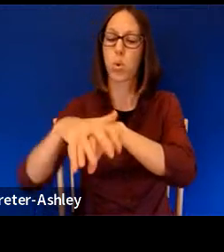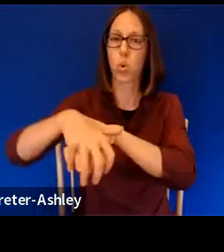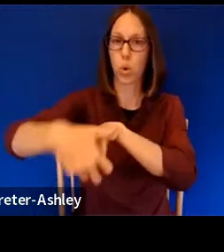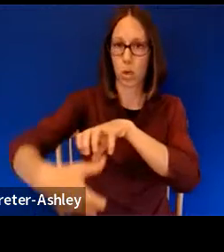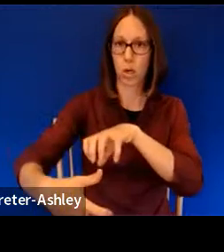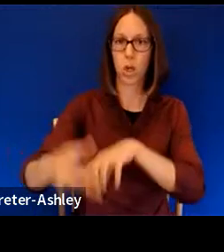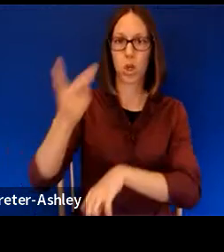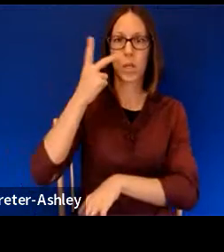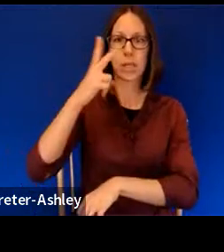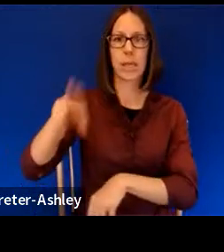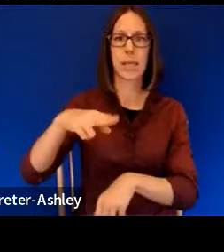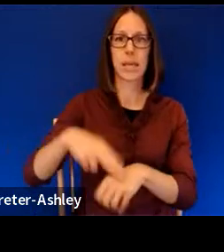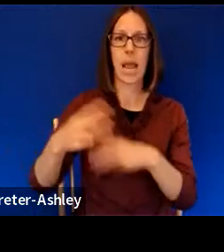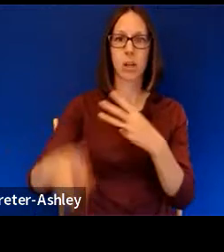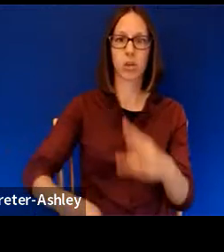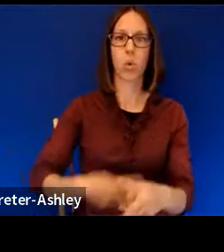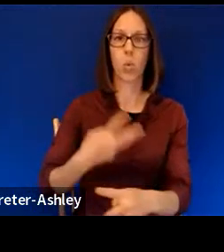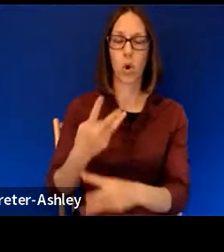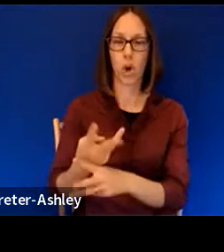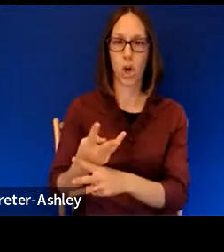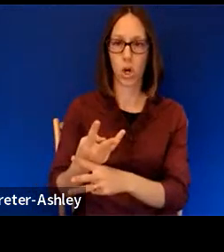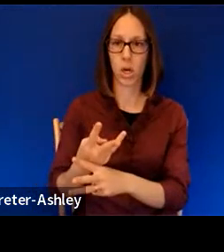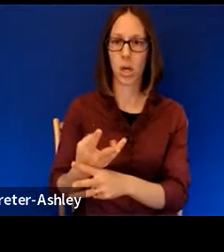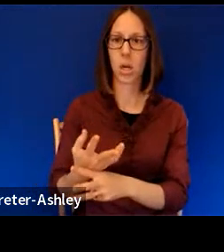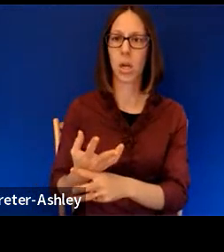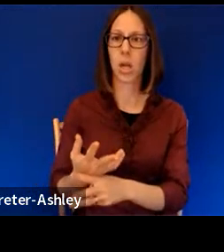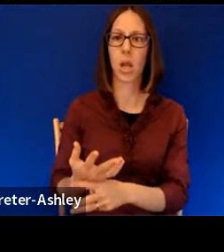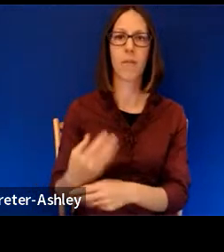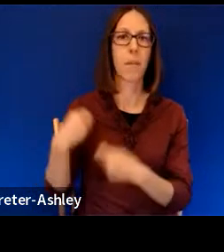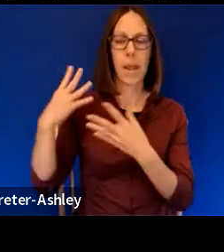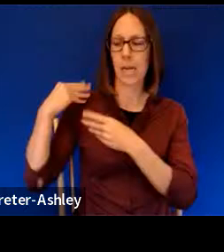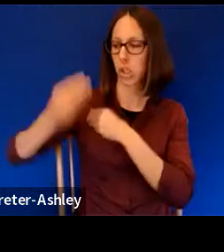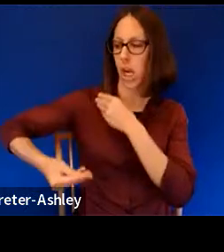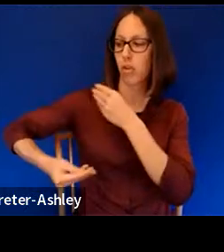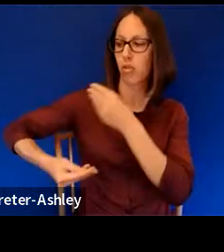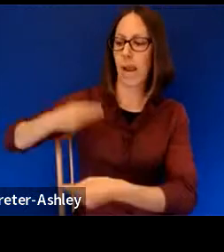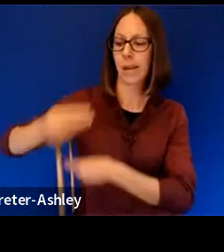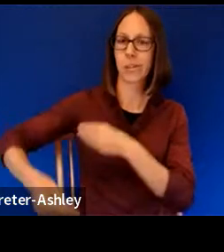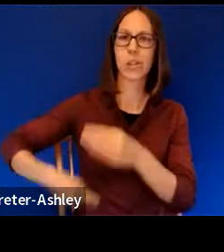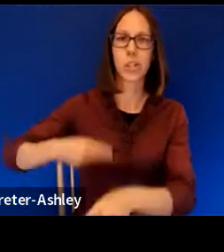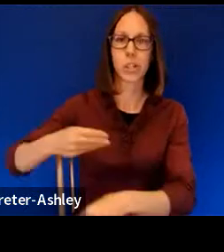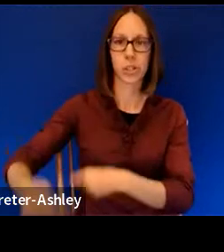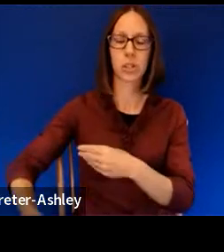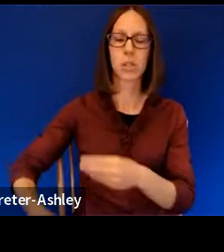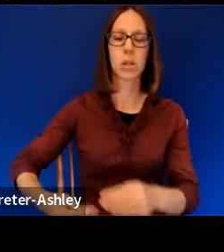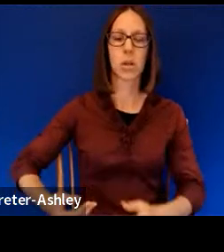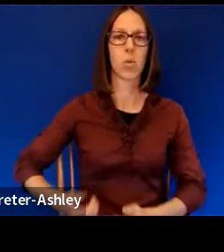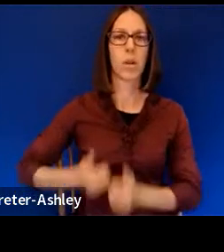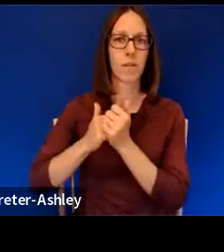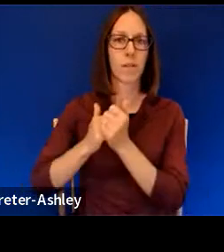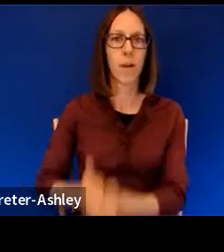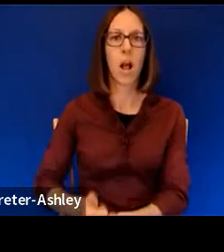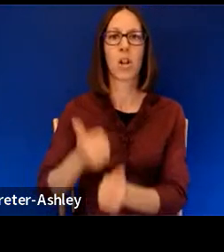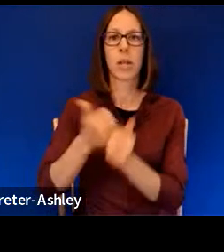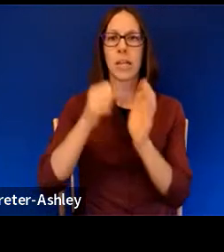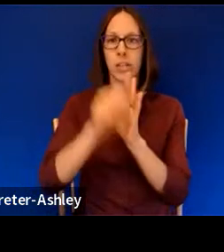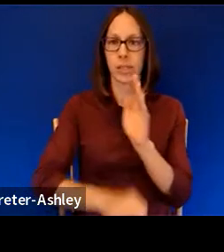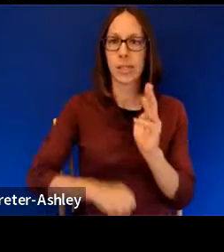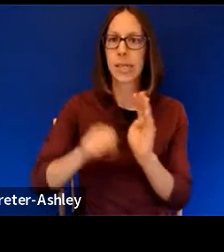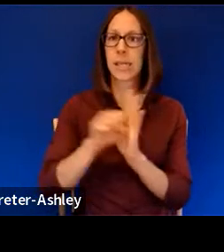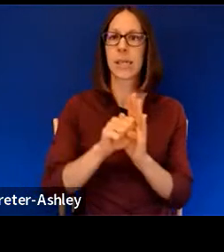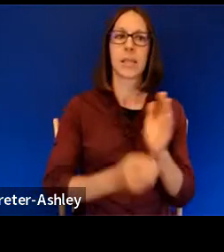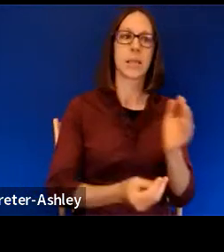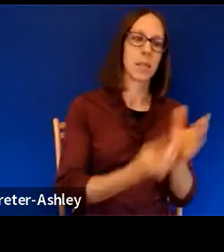natural world and it feels, and certainly for generations, uh, we lived by the seasons. I mean, for eons,